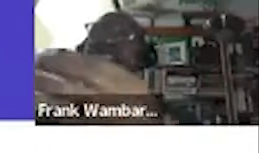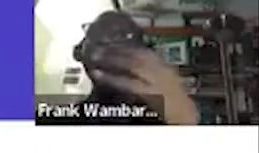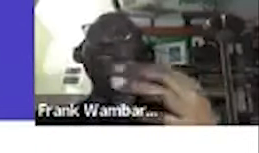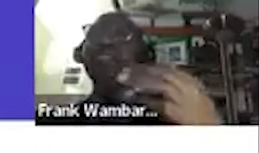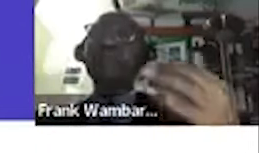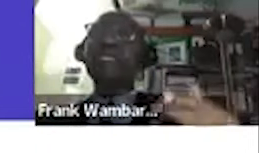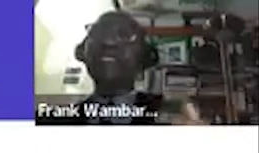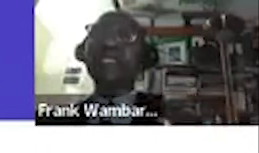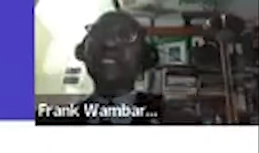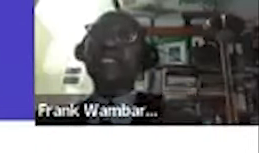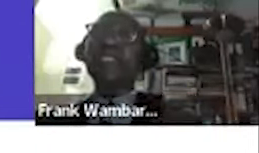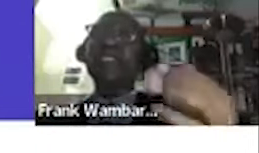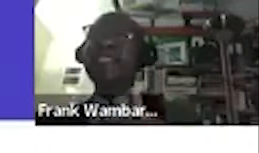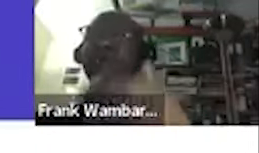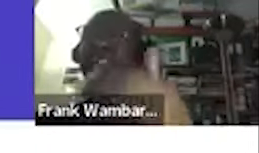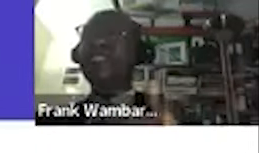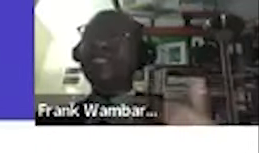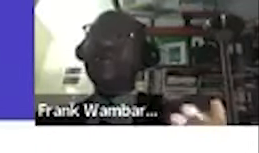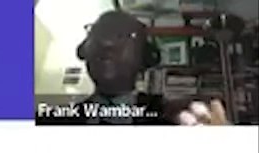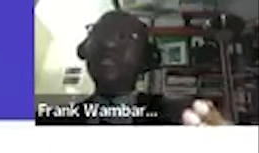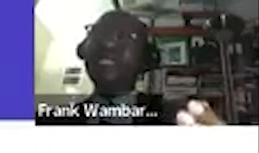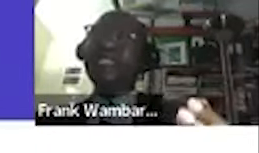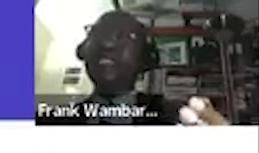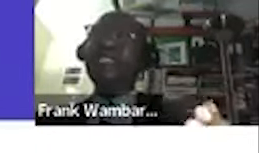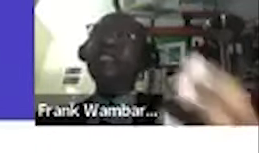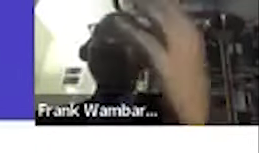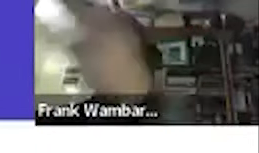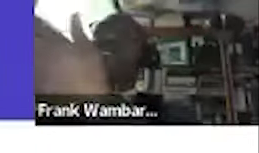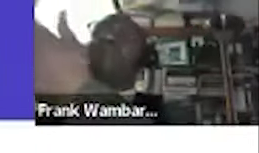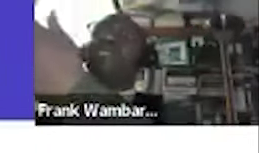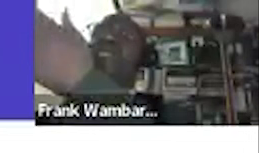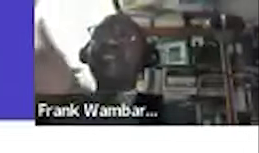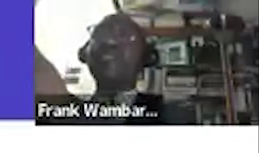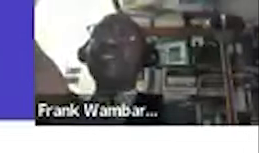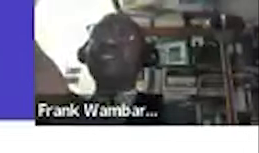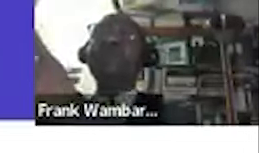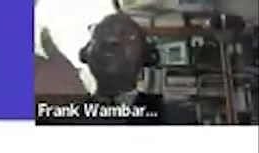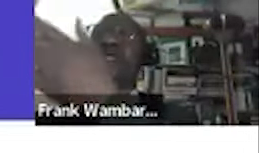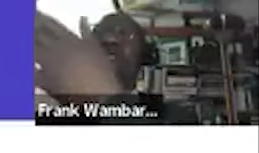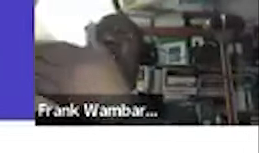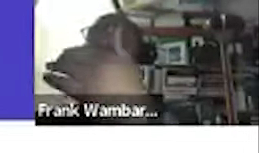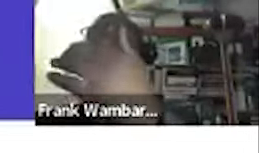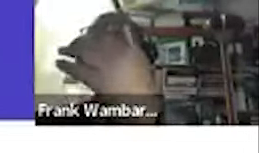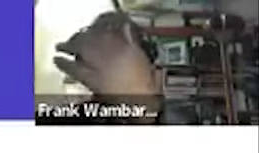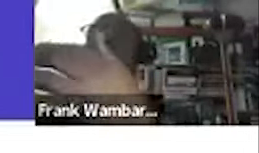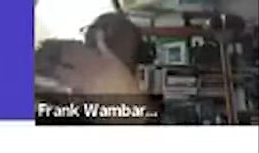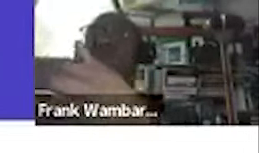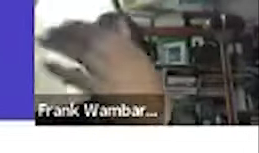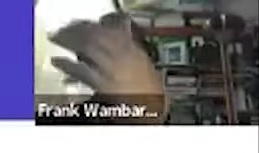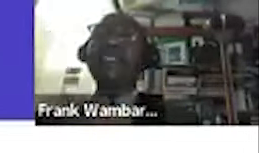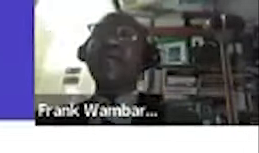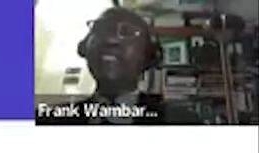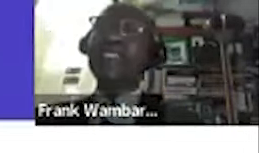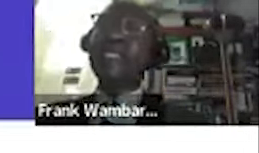to leeds tell me it's in leeds then i'll get the chairman of that country if you tell me is toronto then uh let me